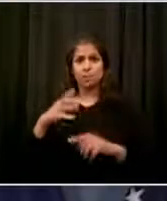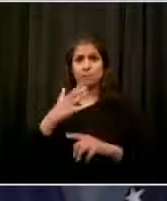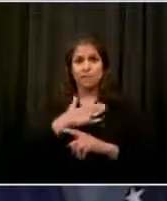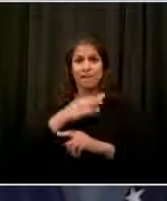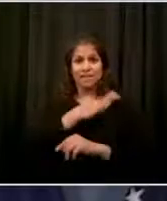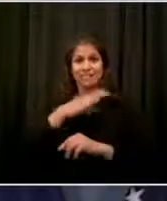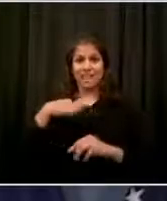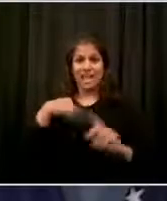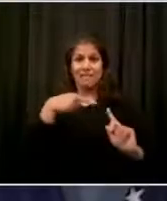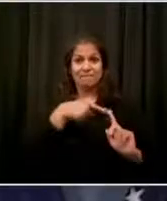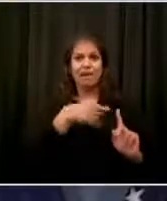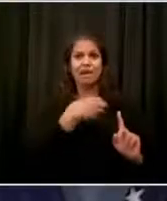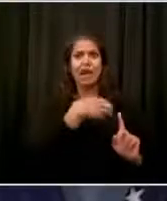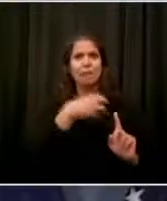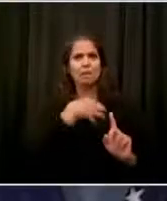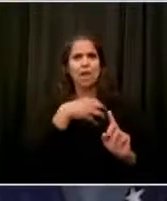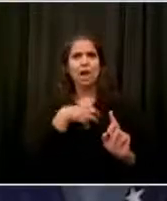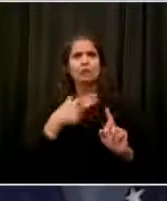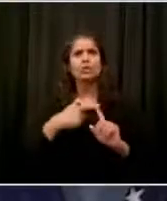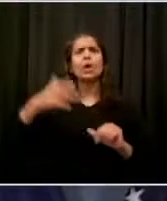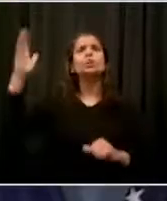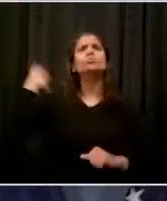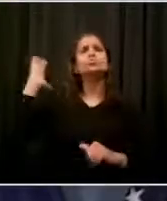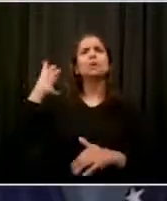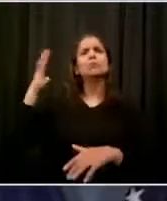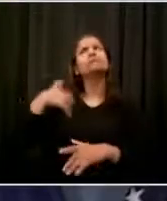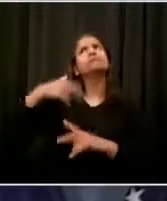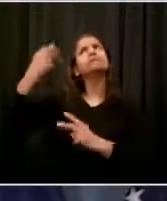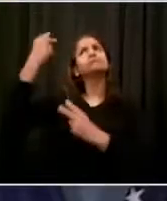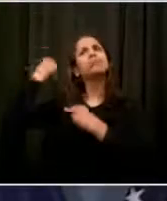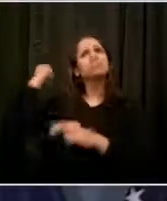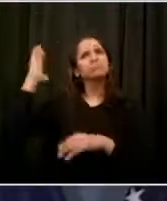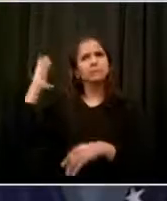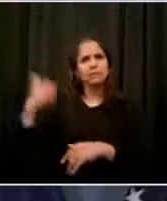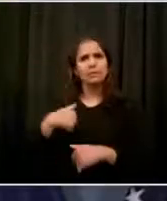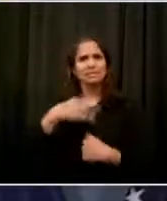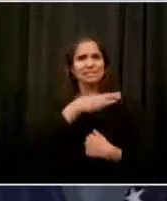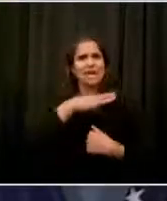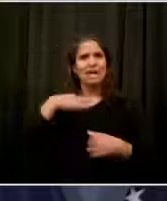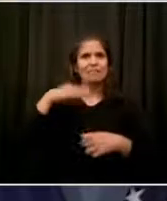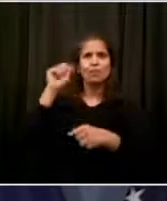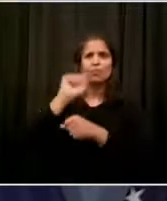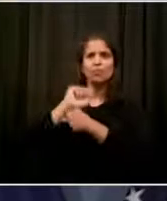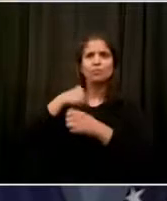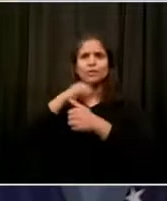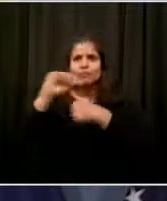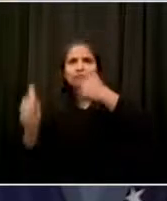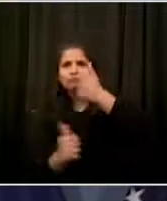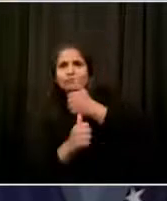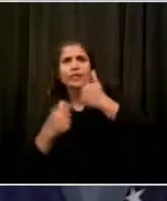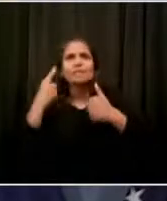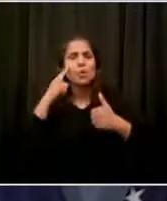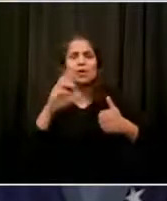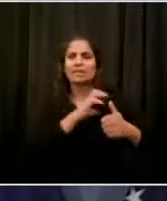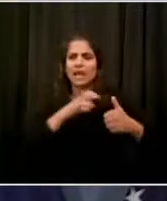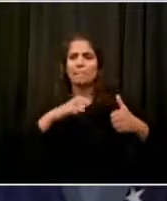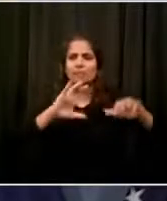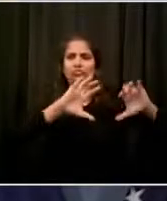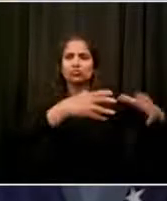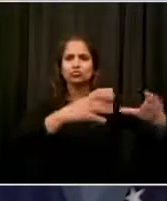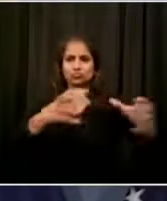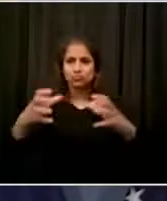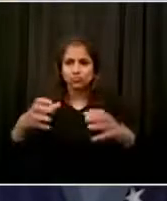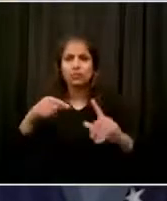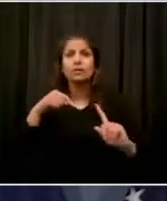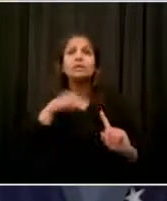extraordinarily difficult time in the city's history. I respect the heartfelt views of the members of this team. I know